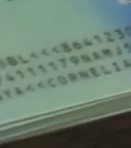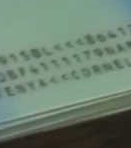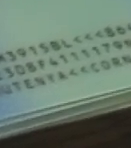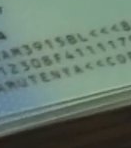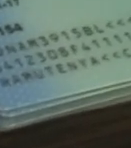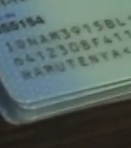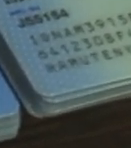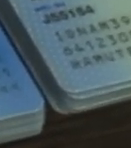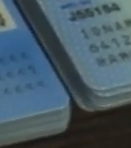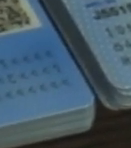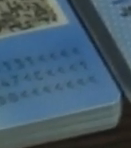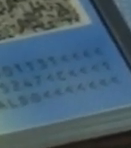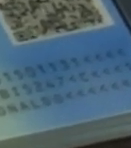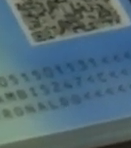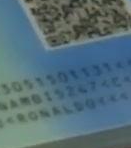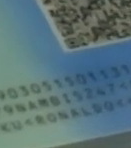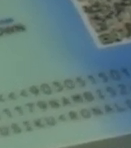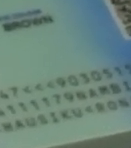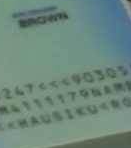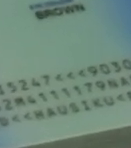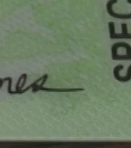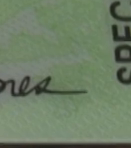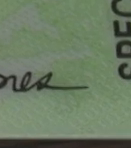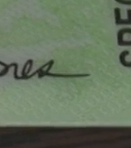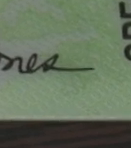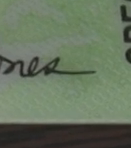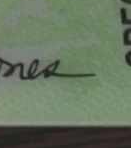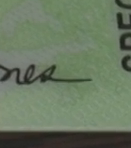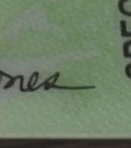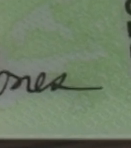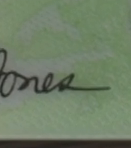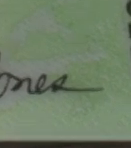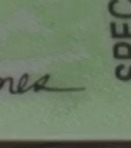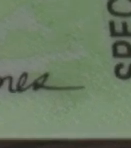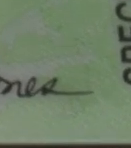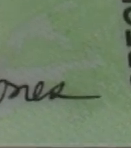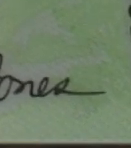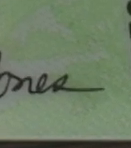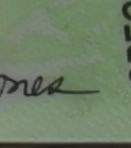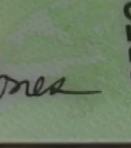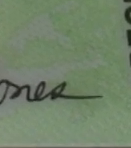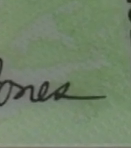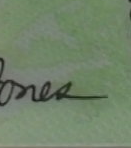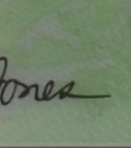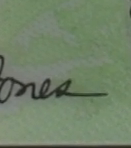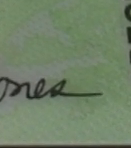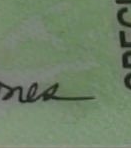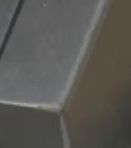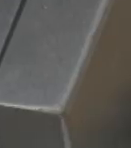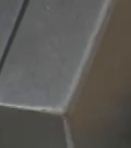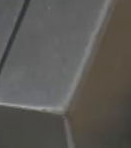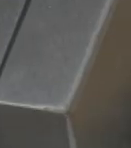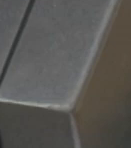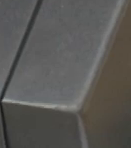The quick response codes and the machine-readable zones have proven impossible to forge,